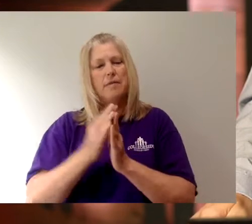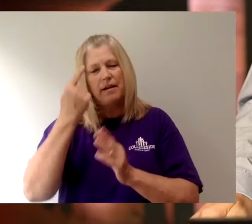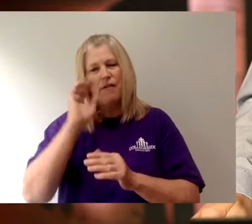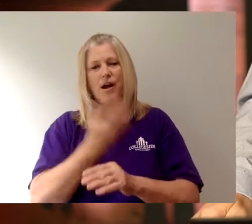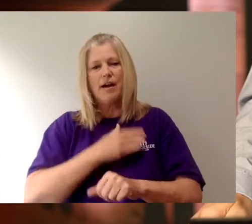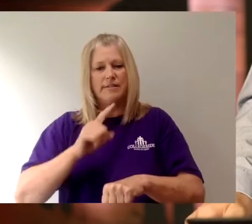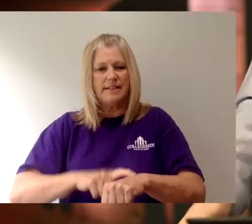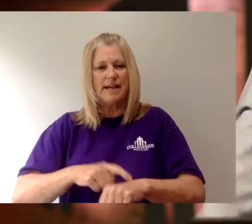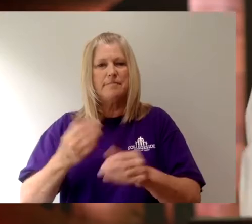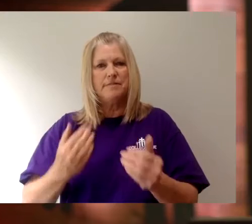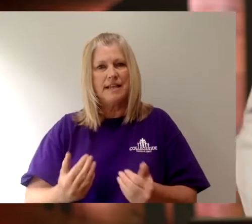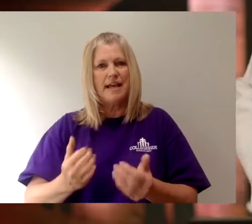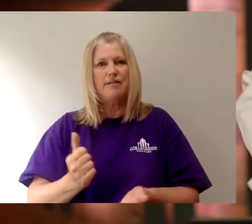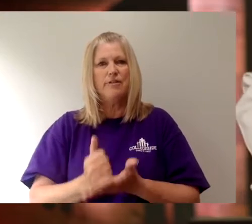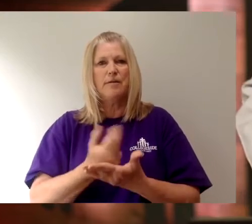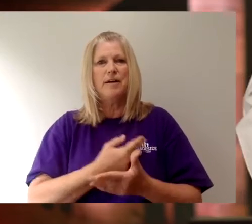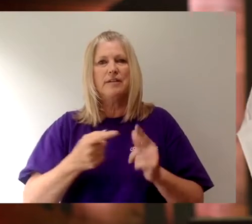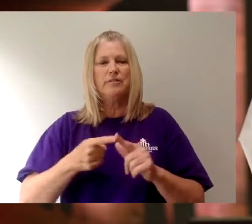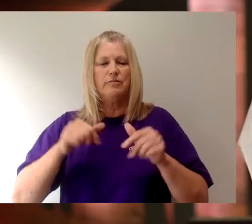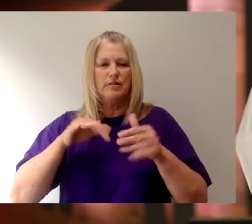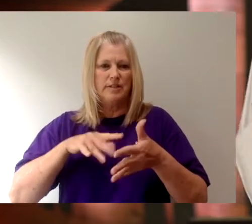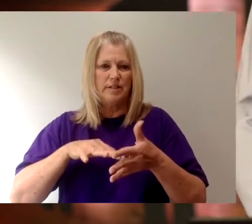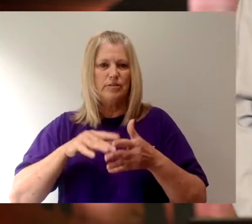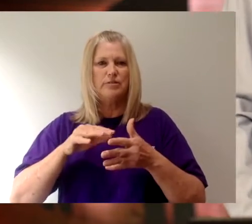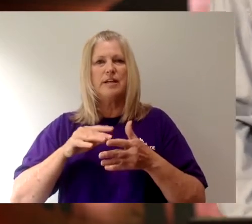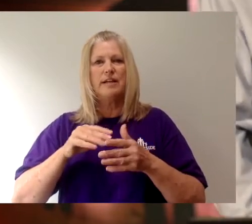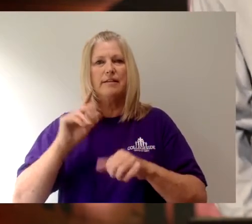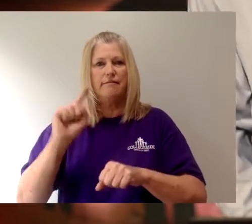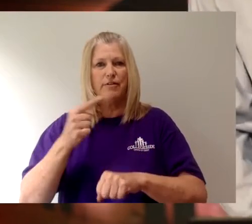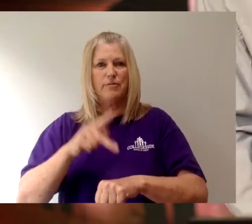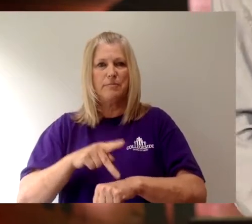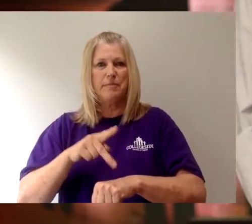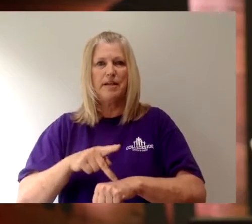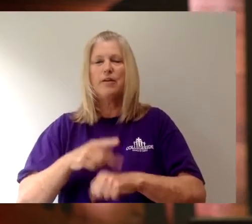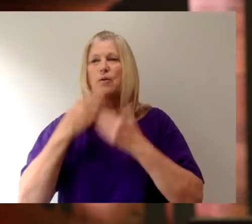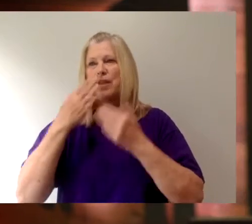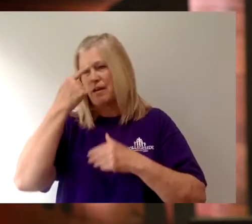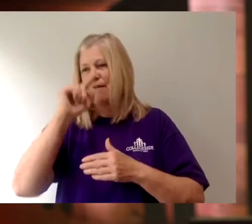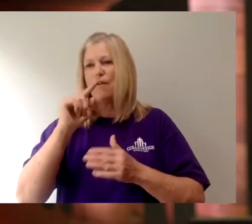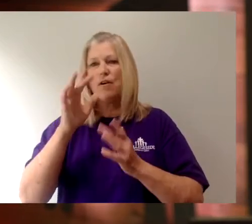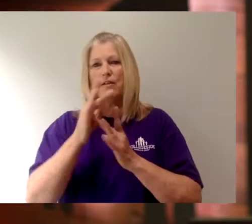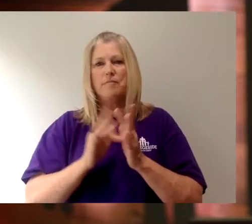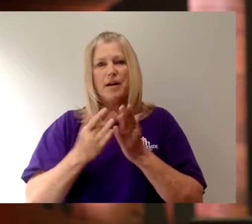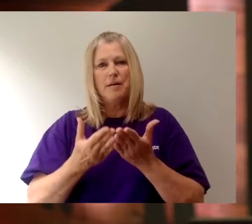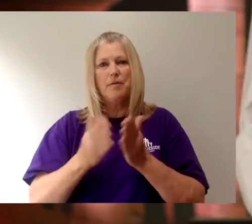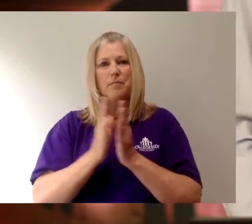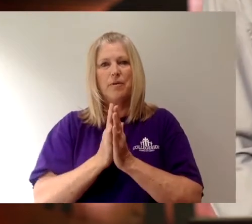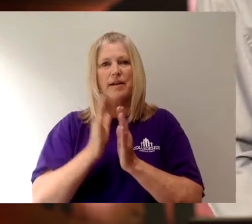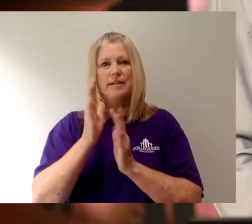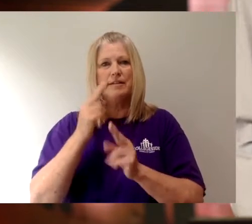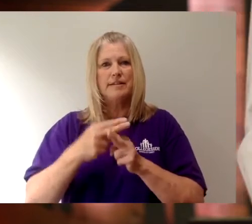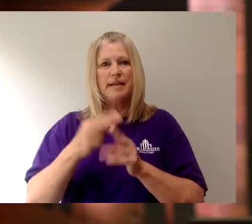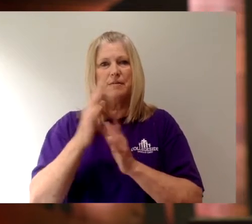now that you would help us as we continue to study in 1 Peter. We're grateful for the text. We pray your blessings and we pray in the name of